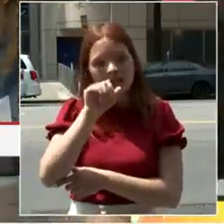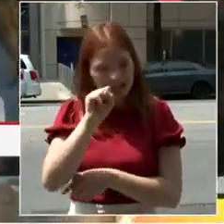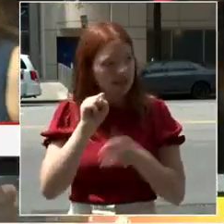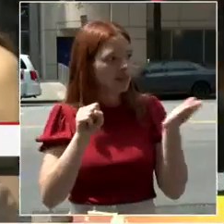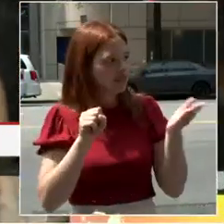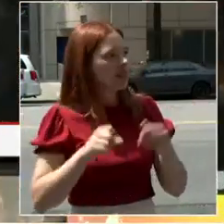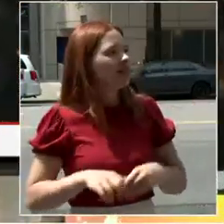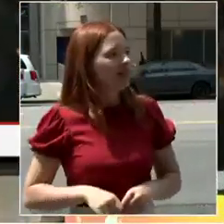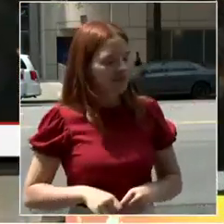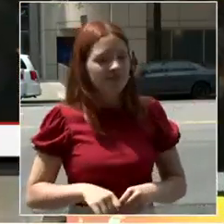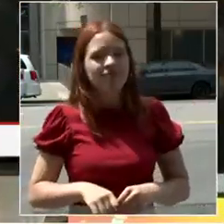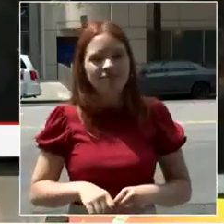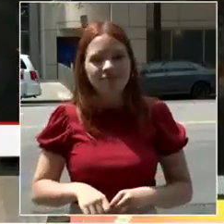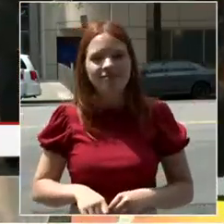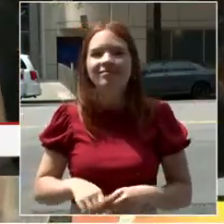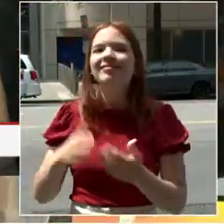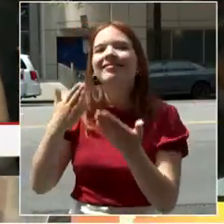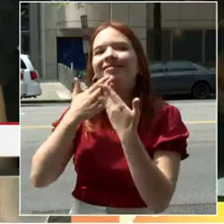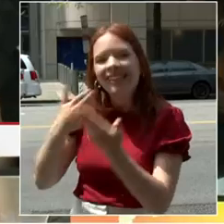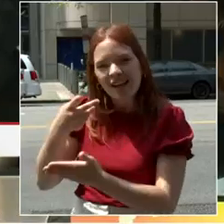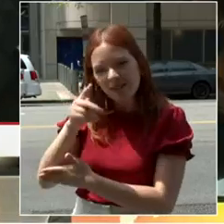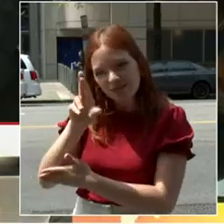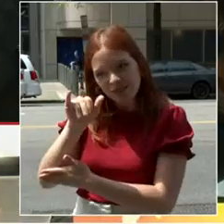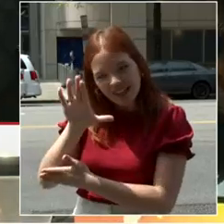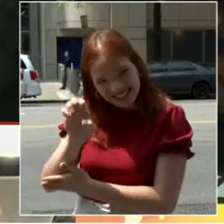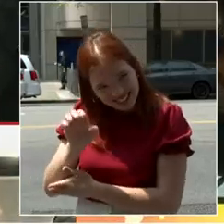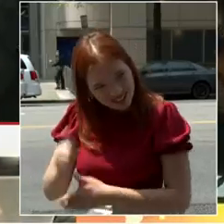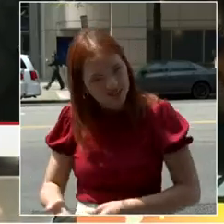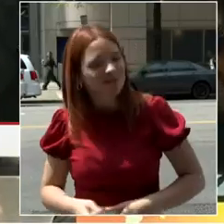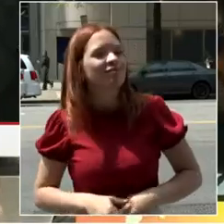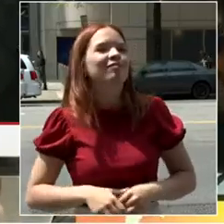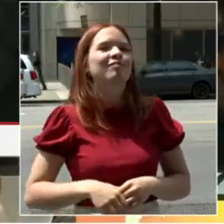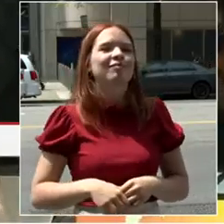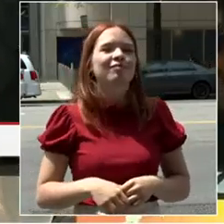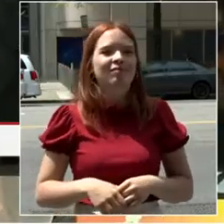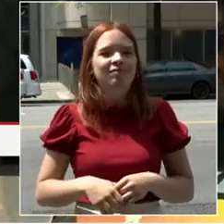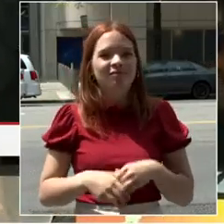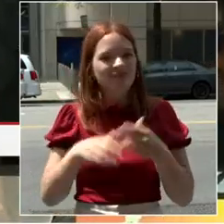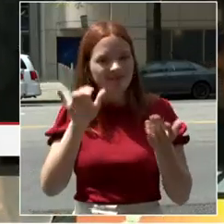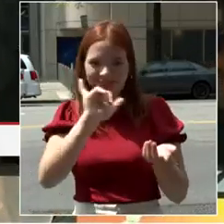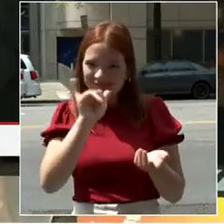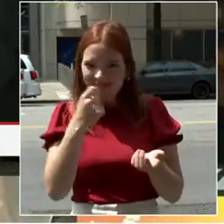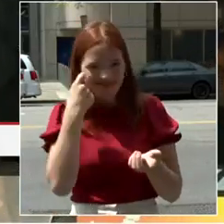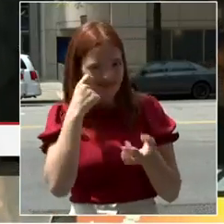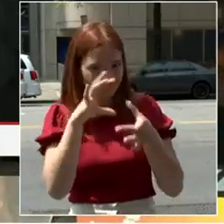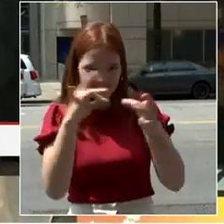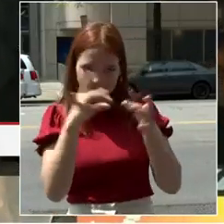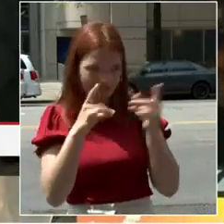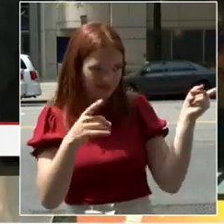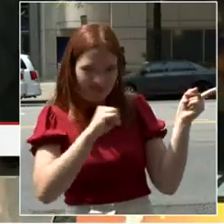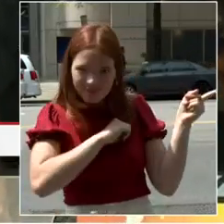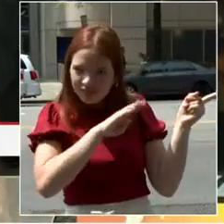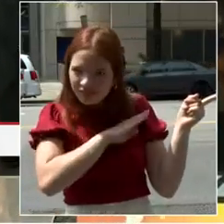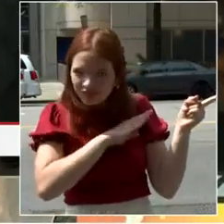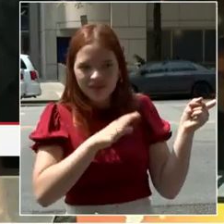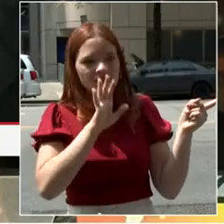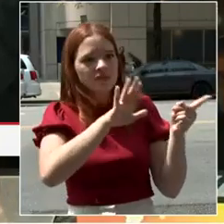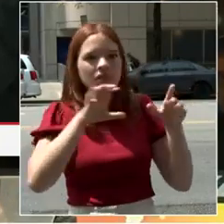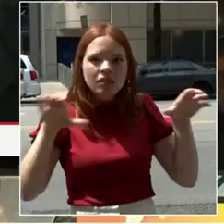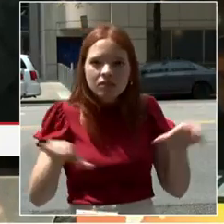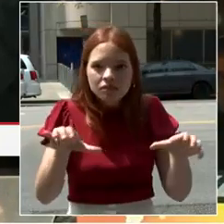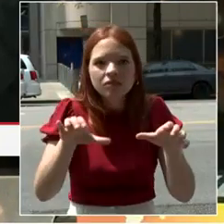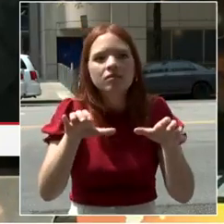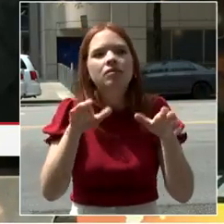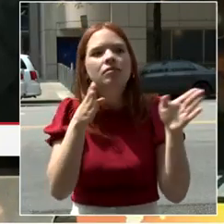Jaron. And so as the mayor said earlier in her remarks, the action plan is going to move us from vision to tangible next steps. And so